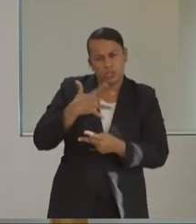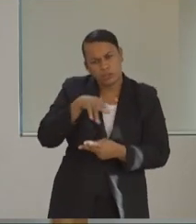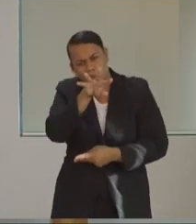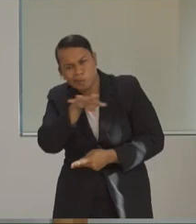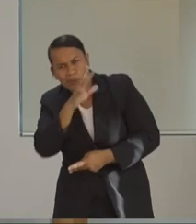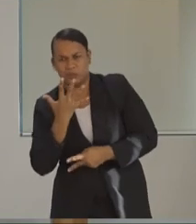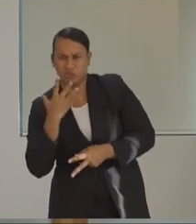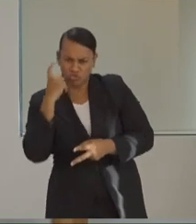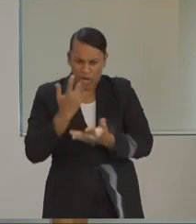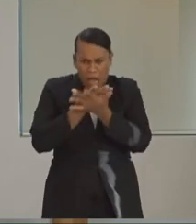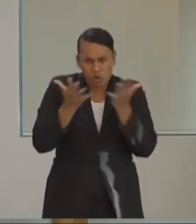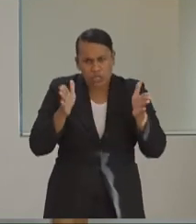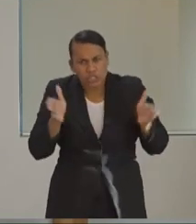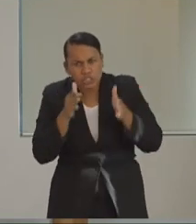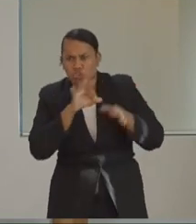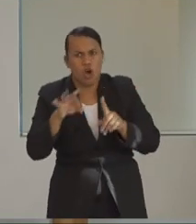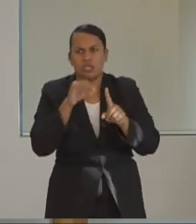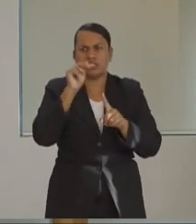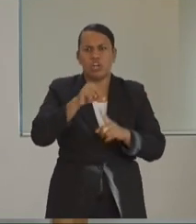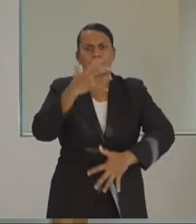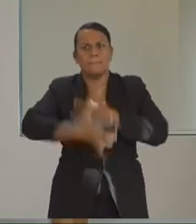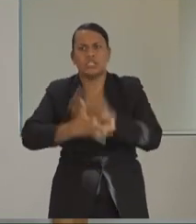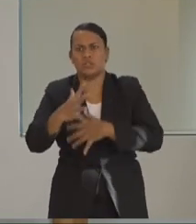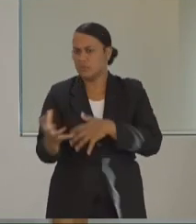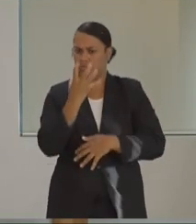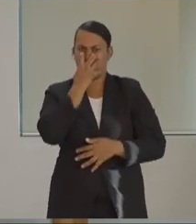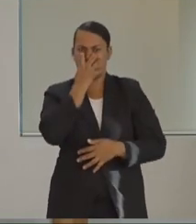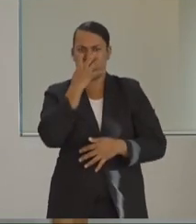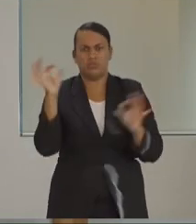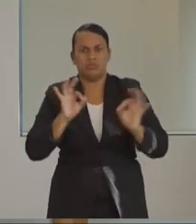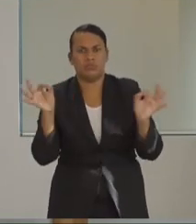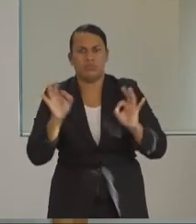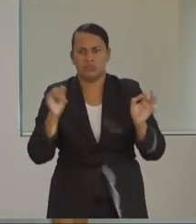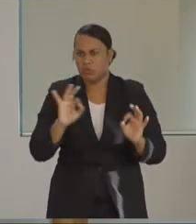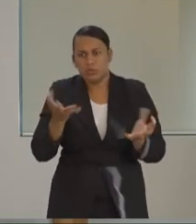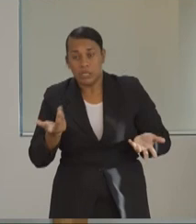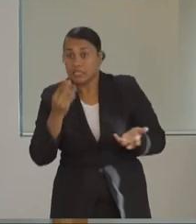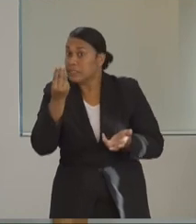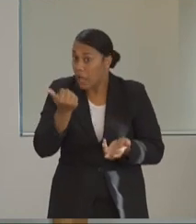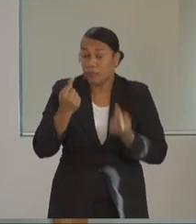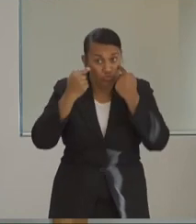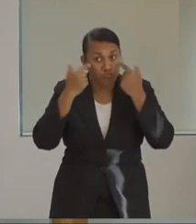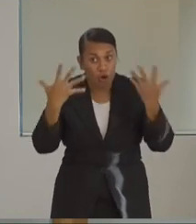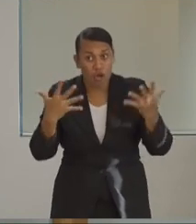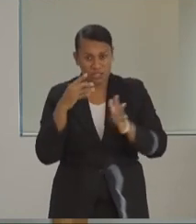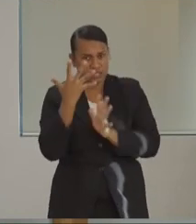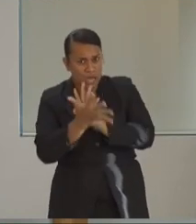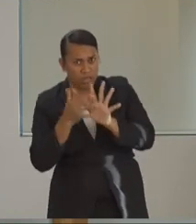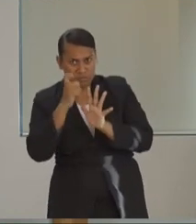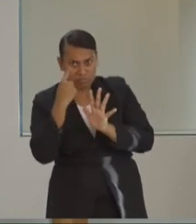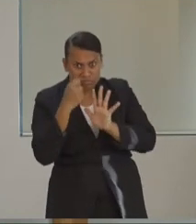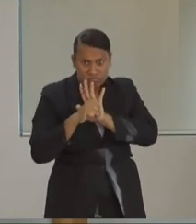they don't require a ventilator. Having said that, some of them have had symptoms that have become slightly short of breath.